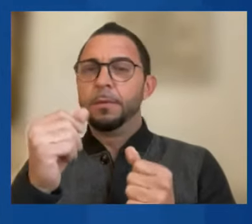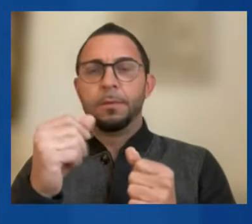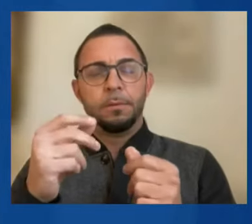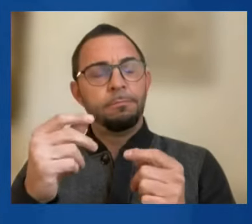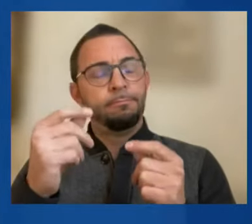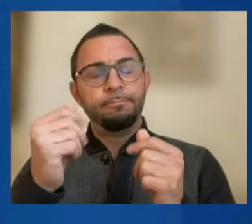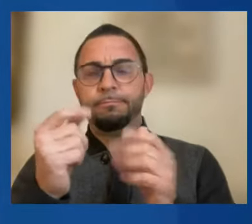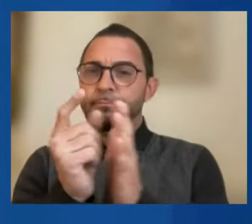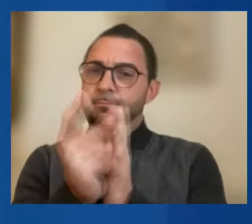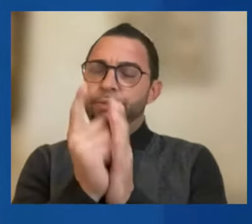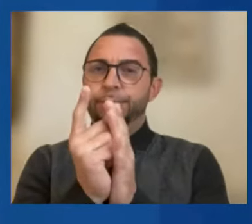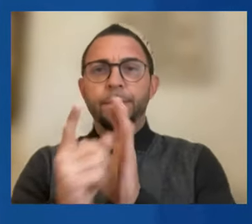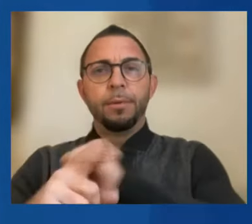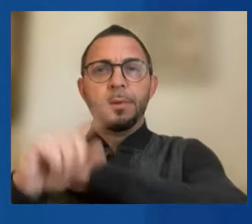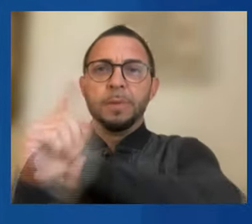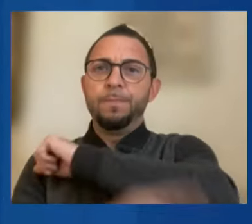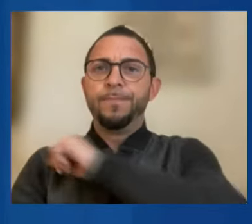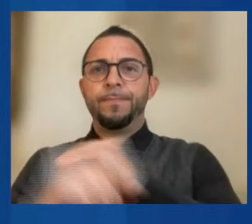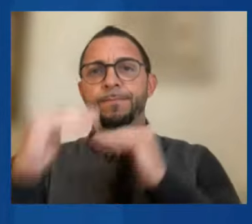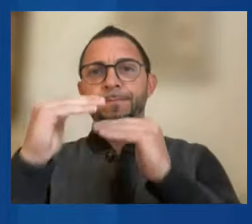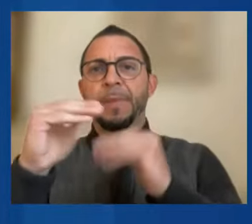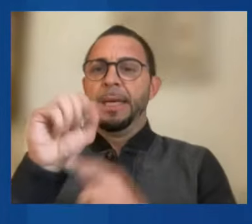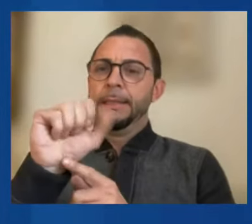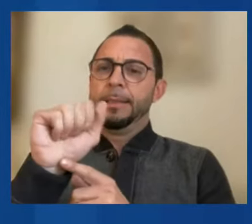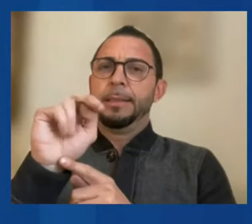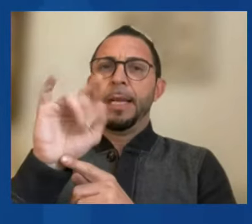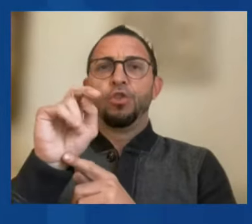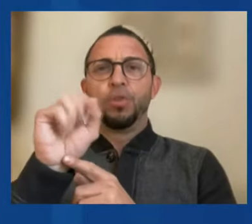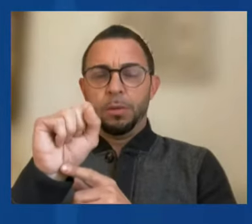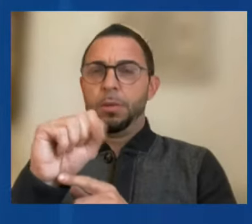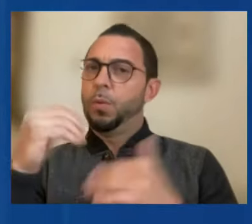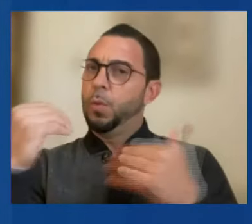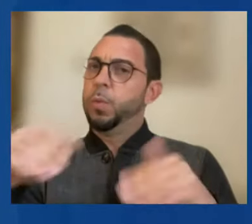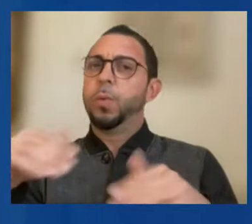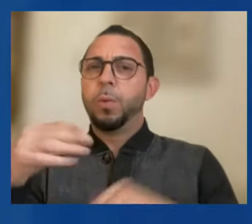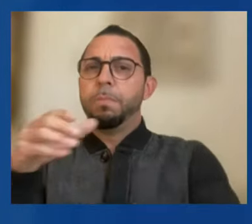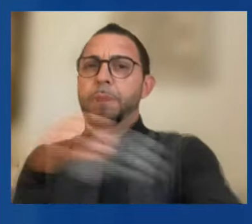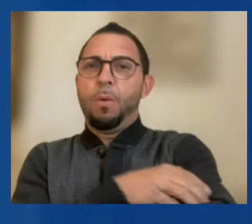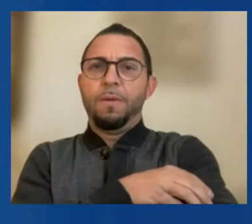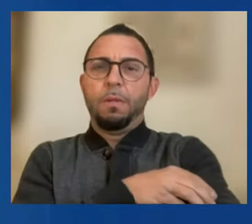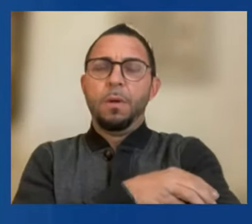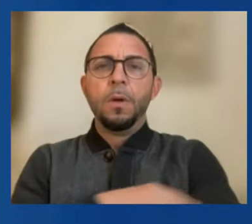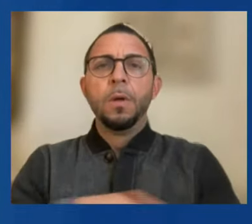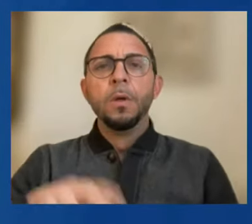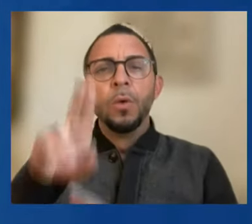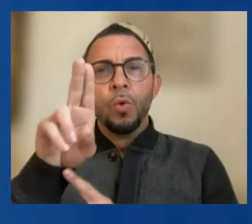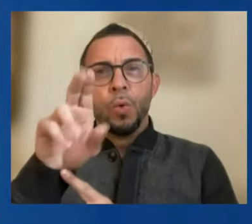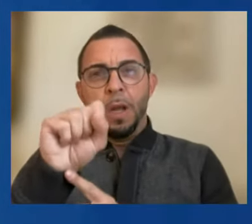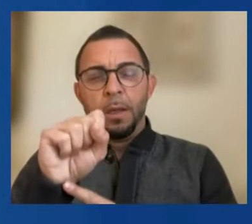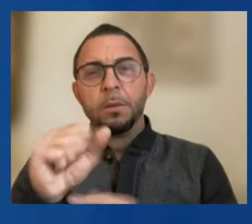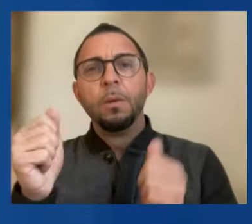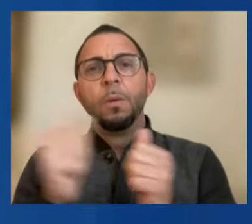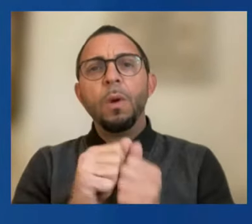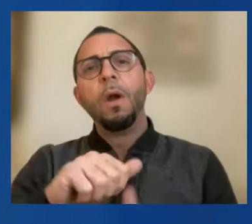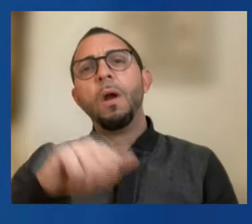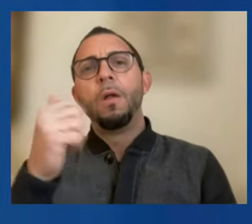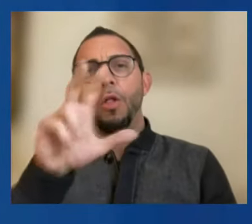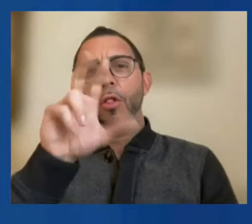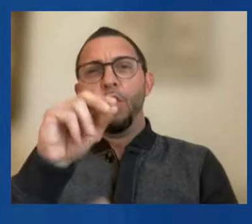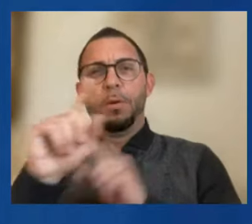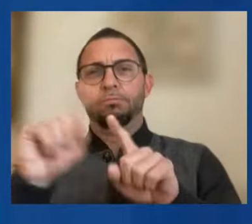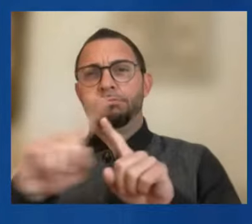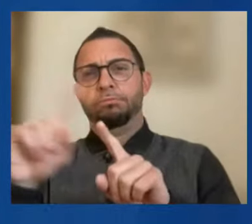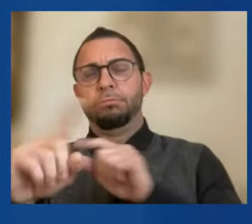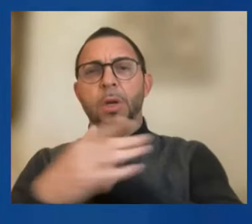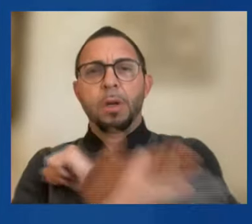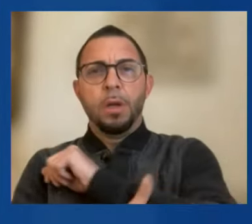enormous force. The United States, along with over 30 countries representing well